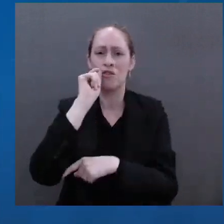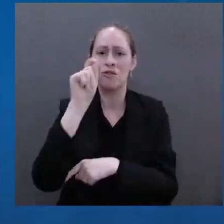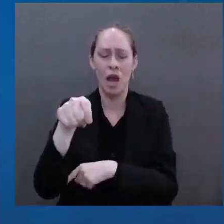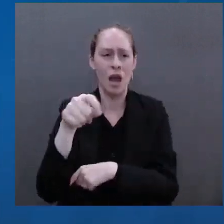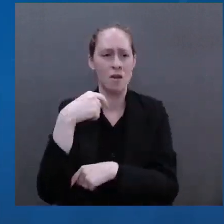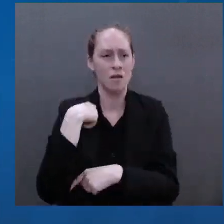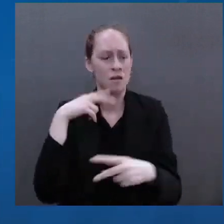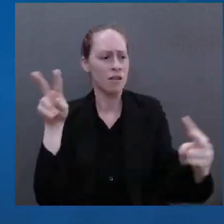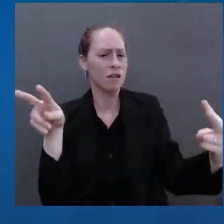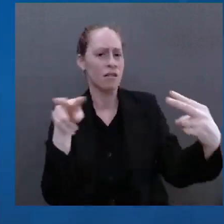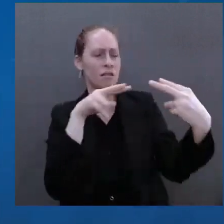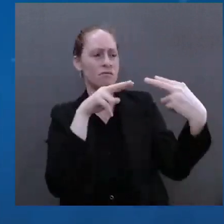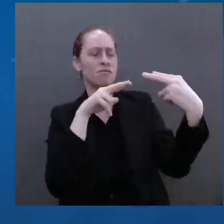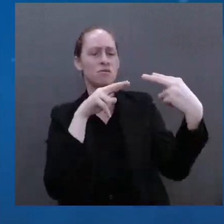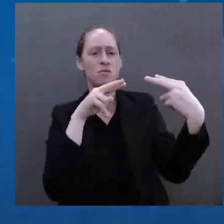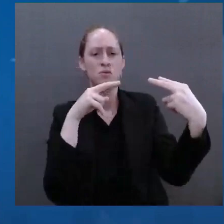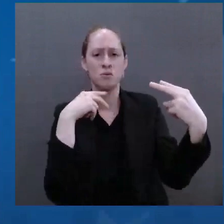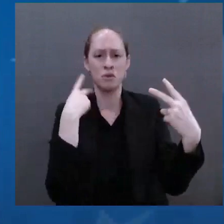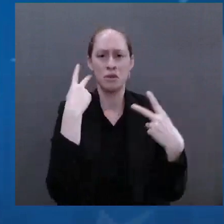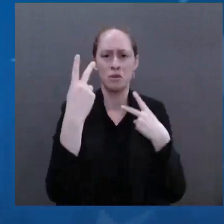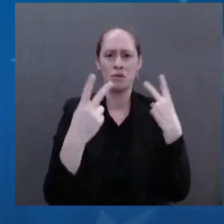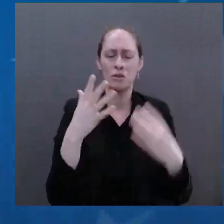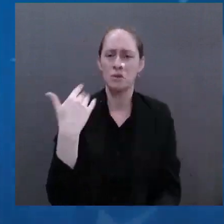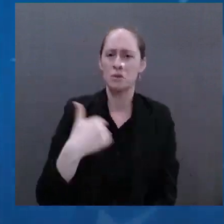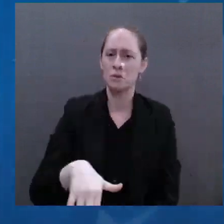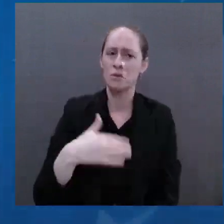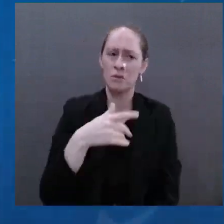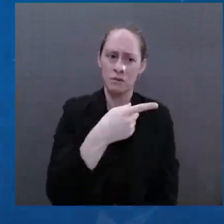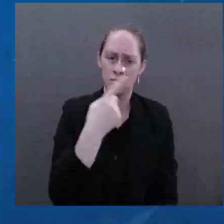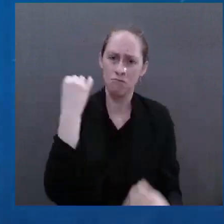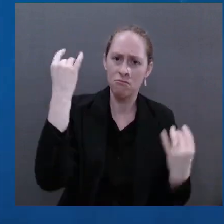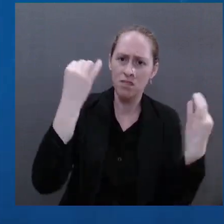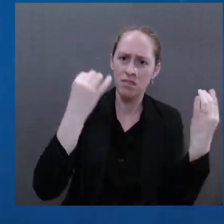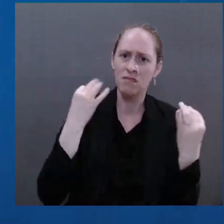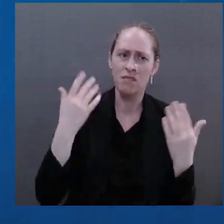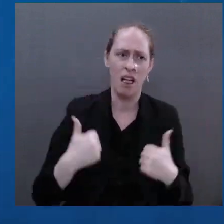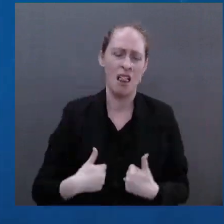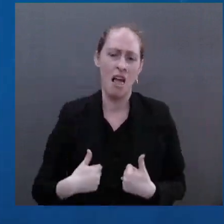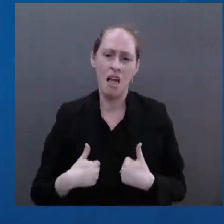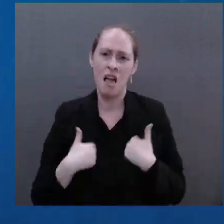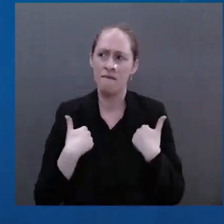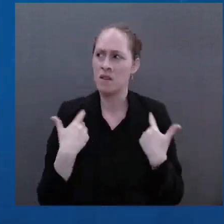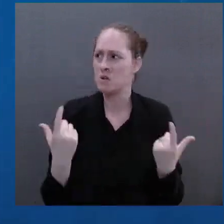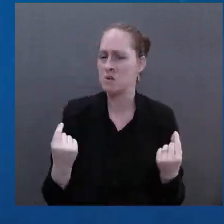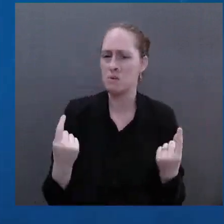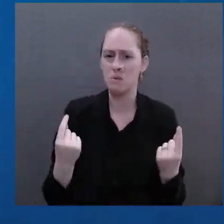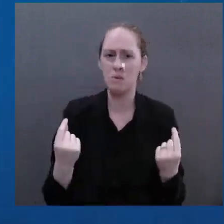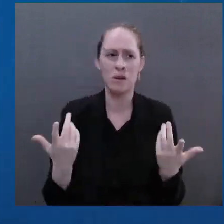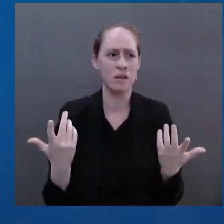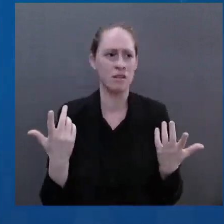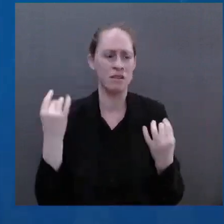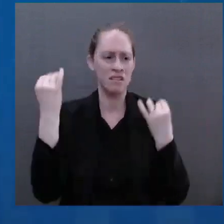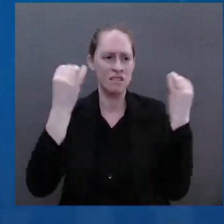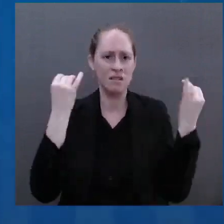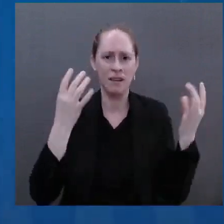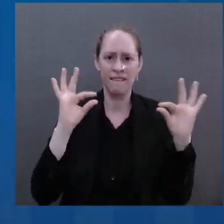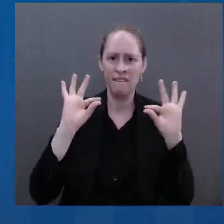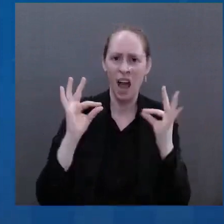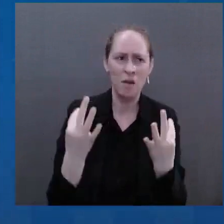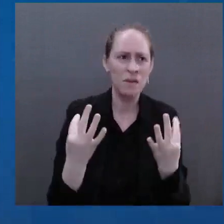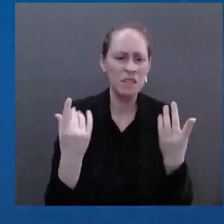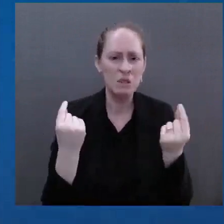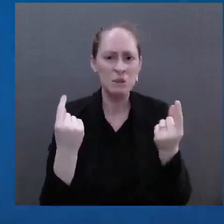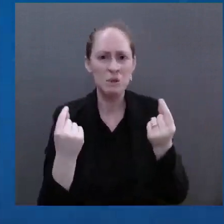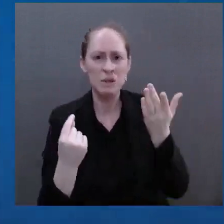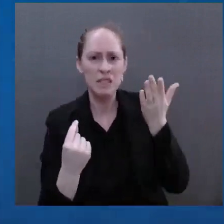I saw tears in many of the mothers' eyes as I embraced them. They're young children. They're young children. Not sure whether to